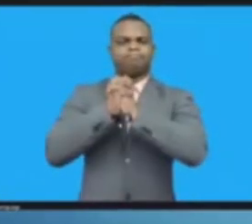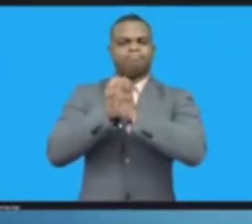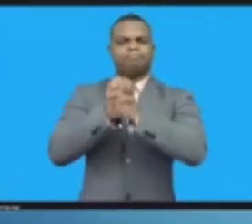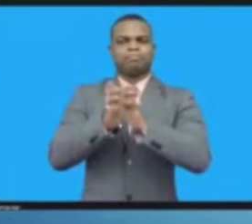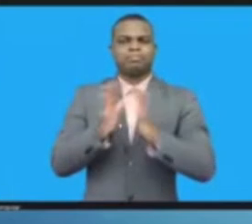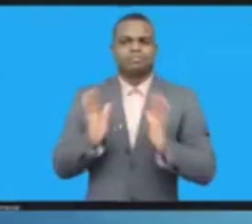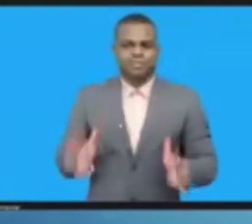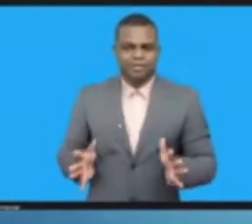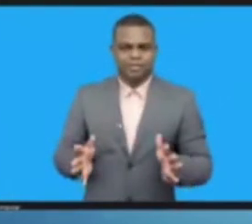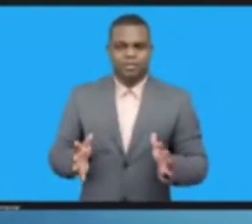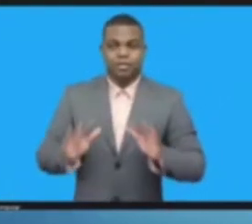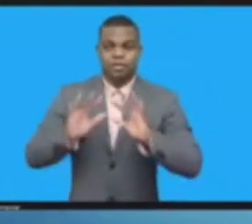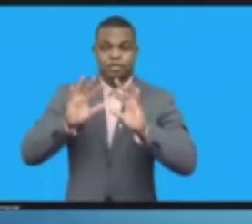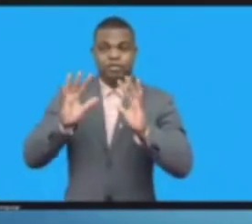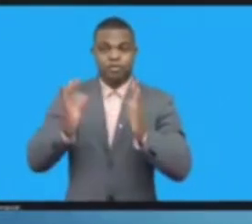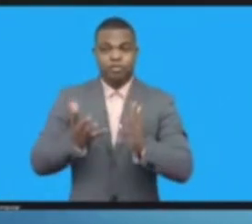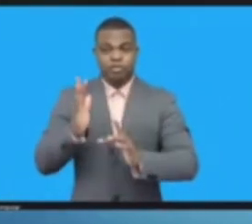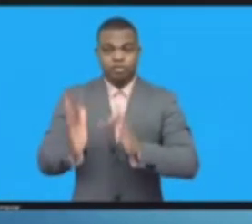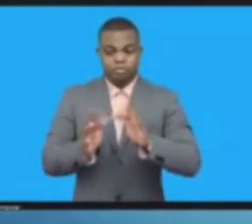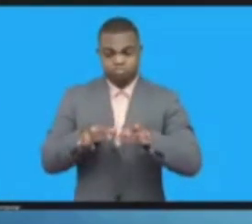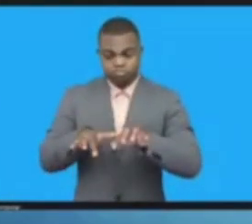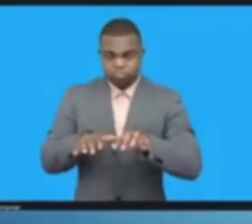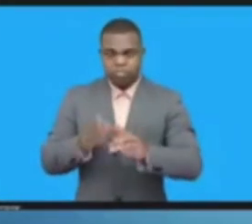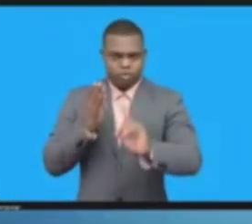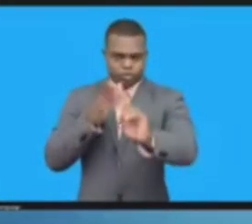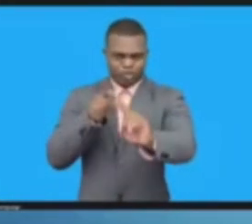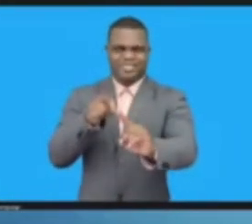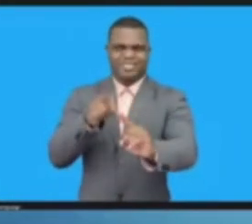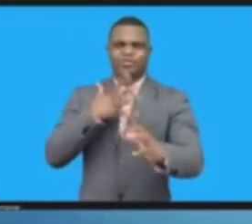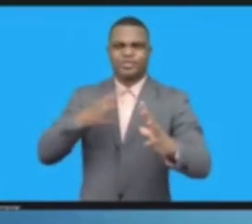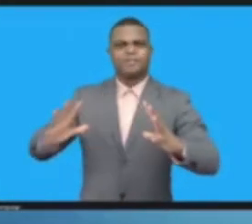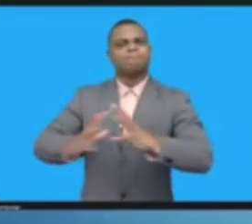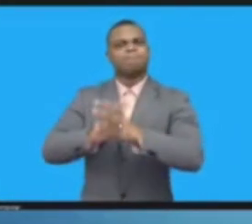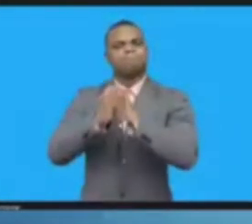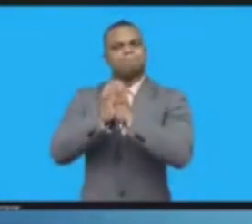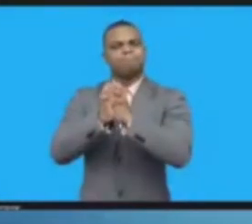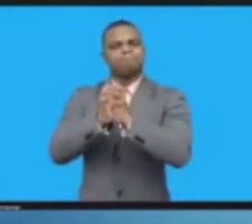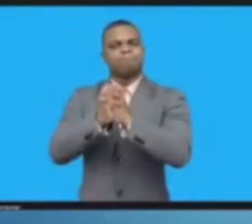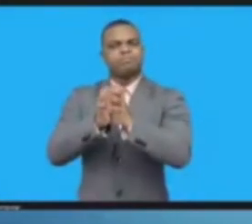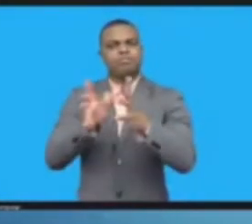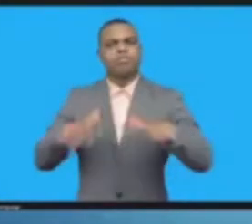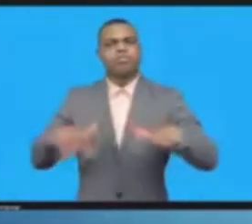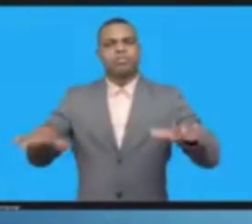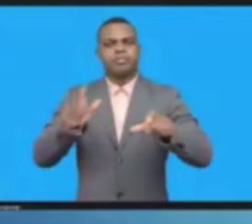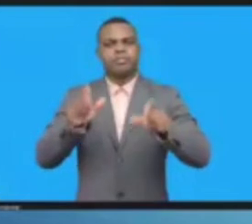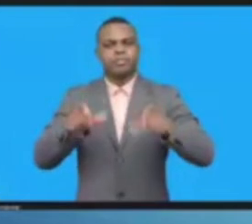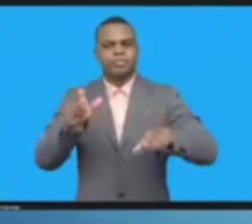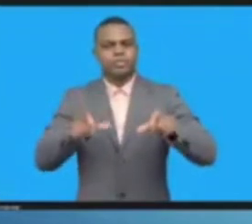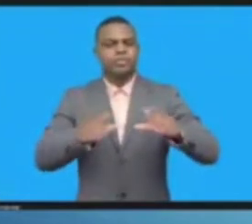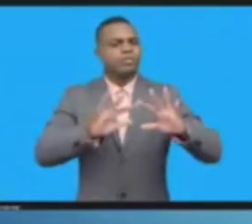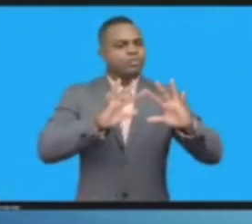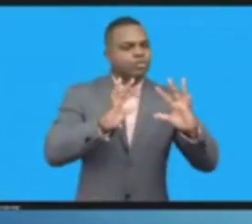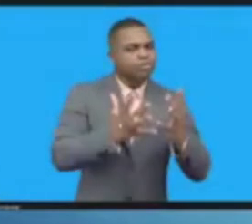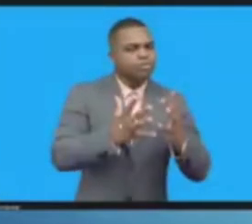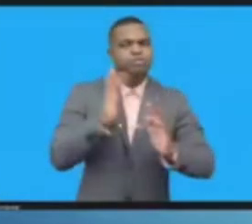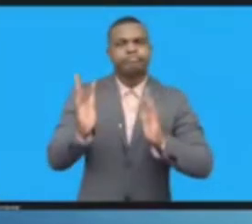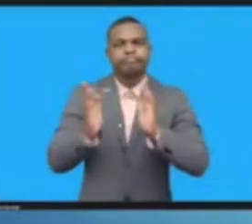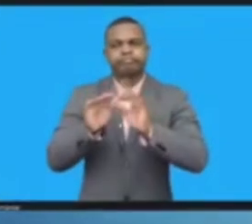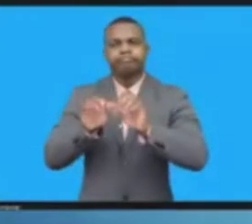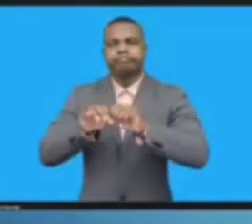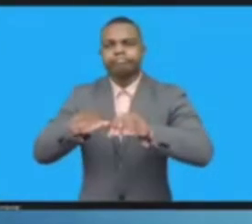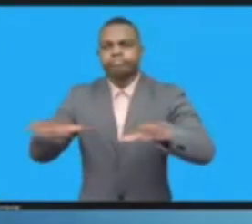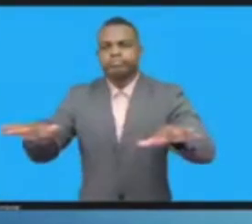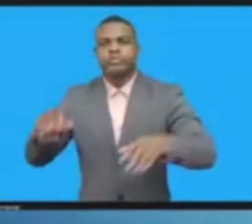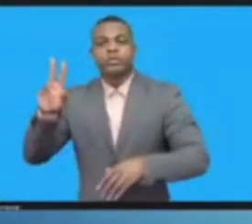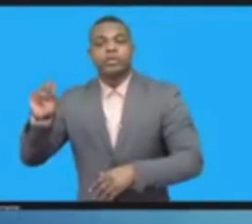together and to forge a shared vision for our digital future. And as the UN Agency for Digital